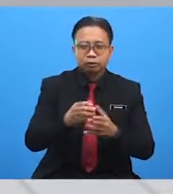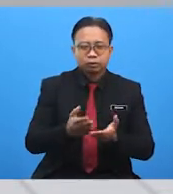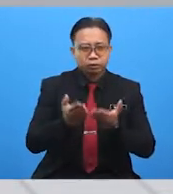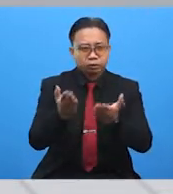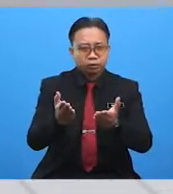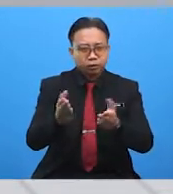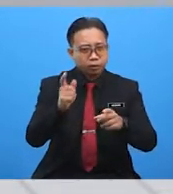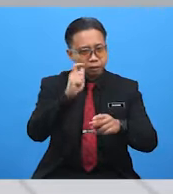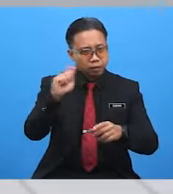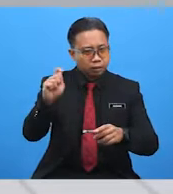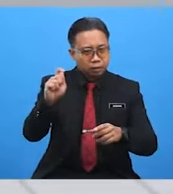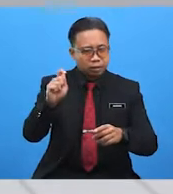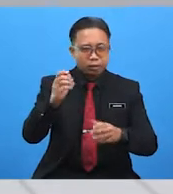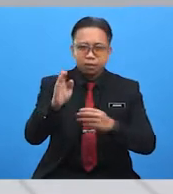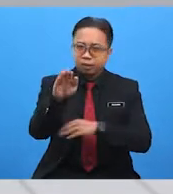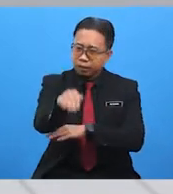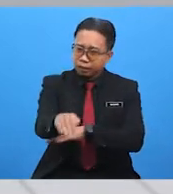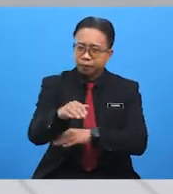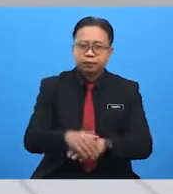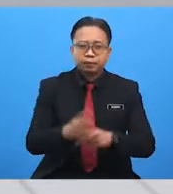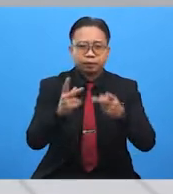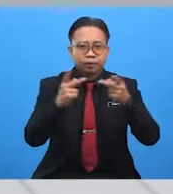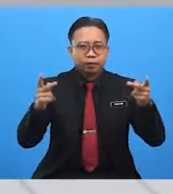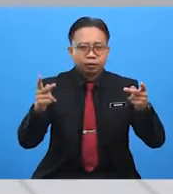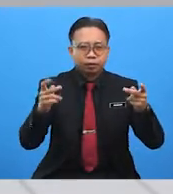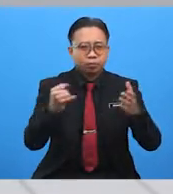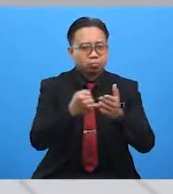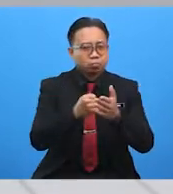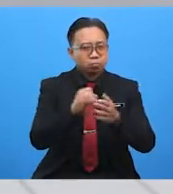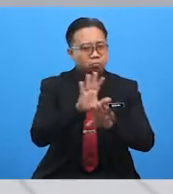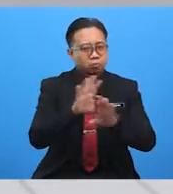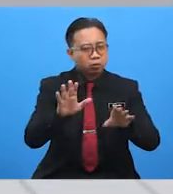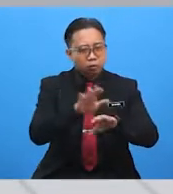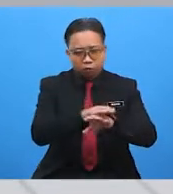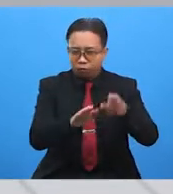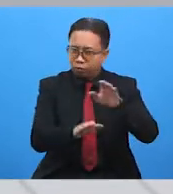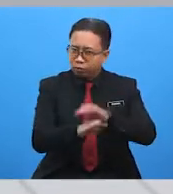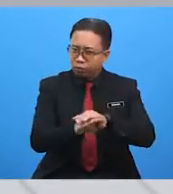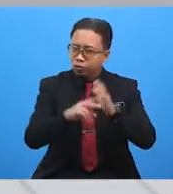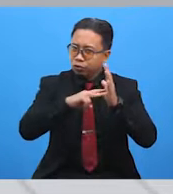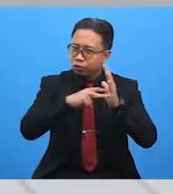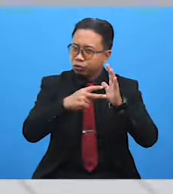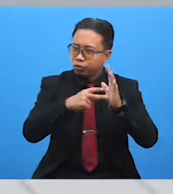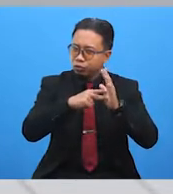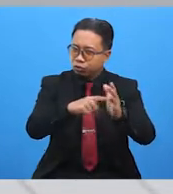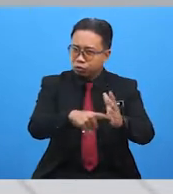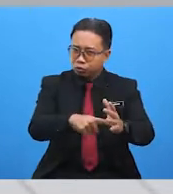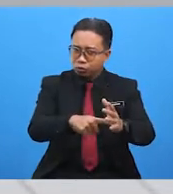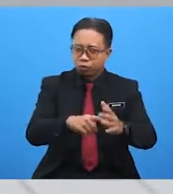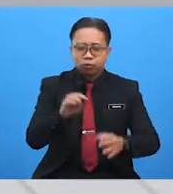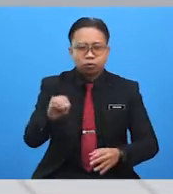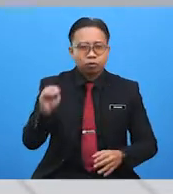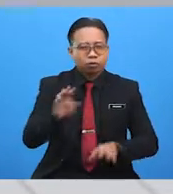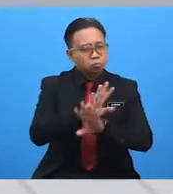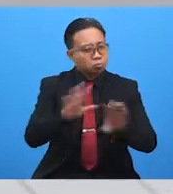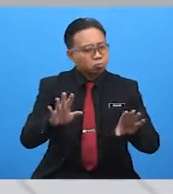night. While the phrase, it wasn't very comfortable, shows that the students feel unfortunate,